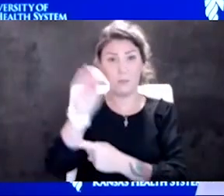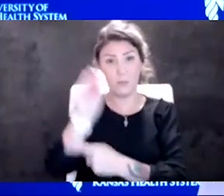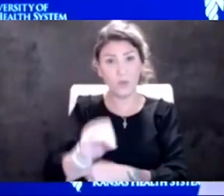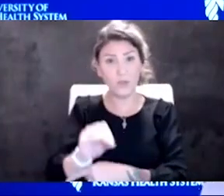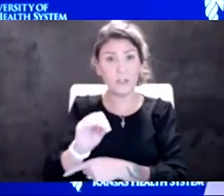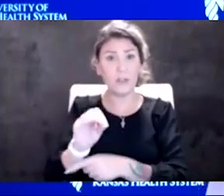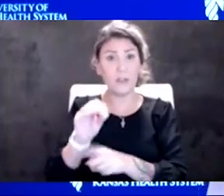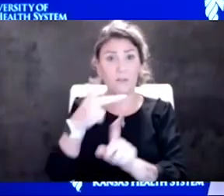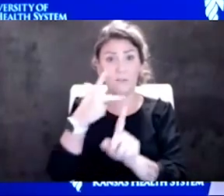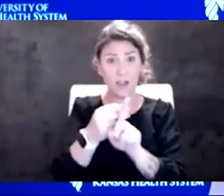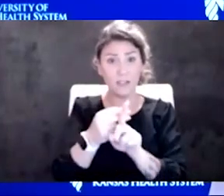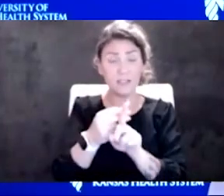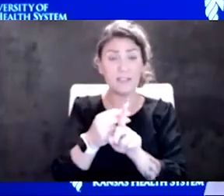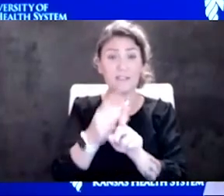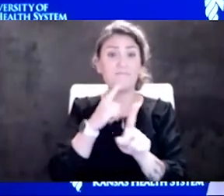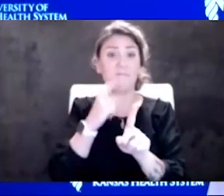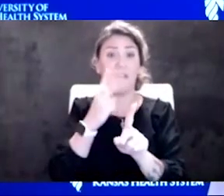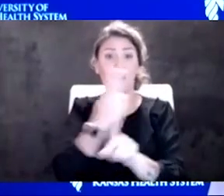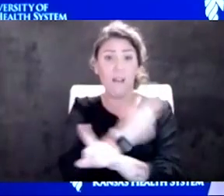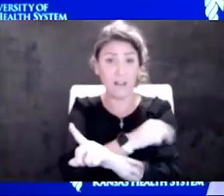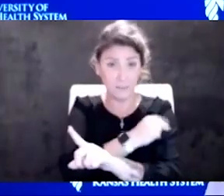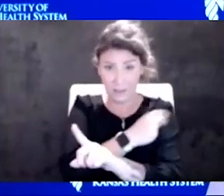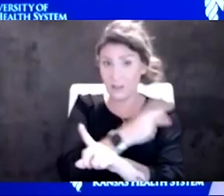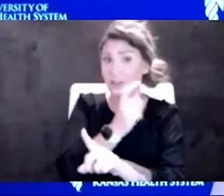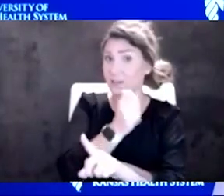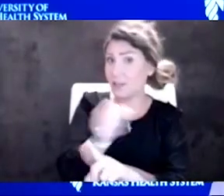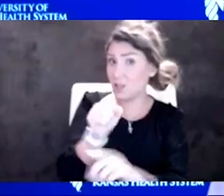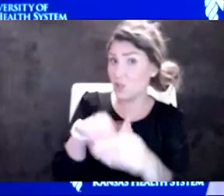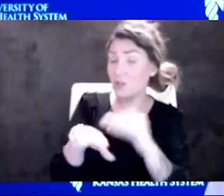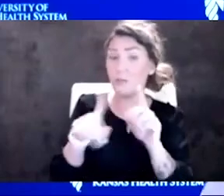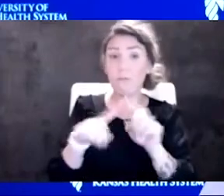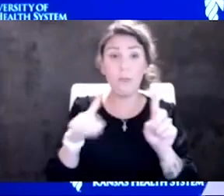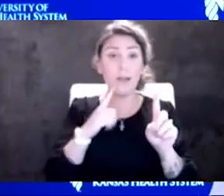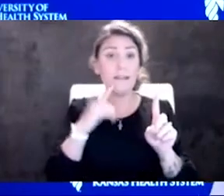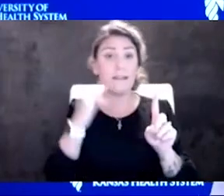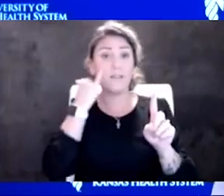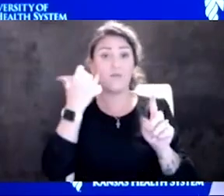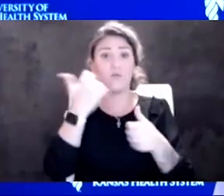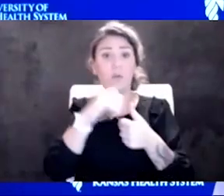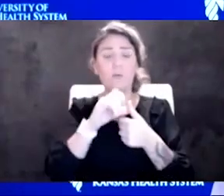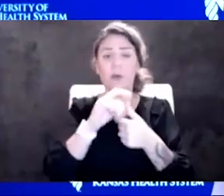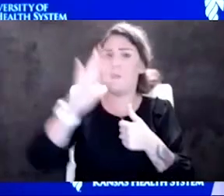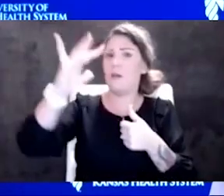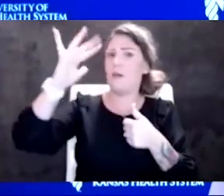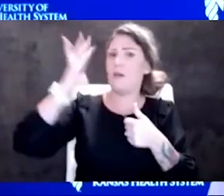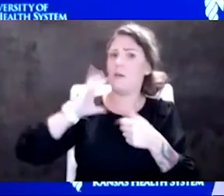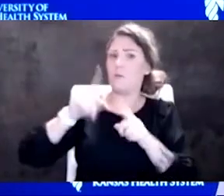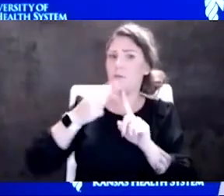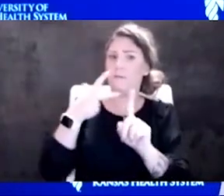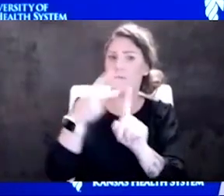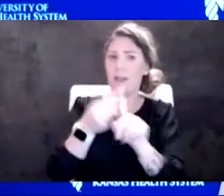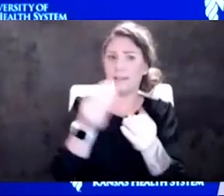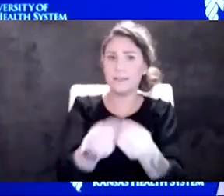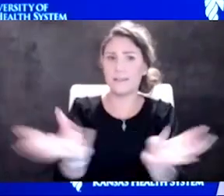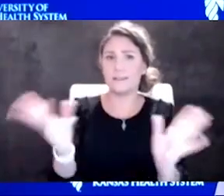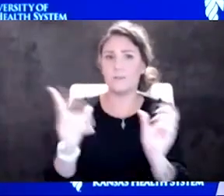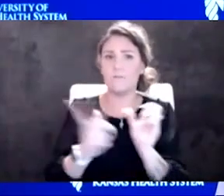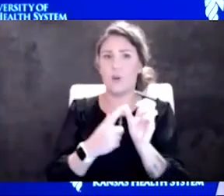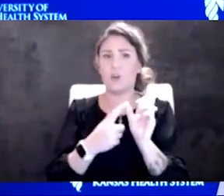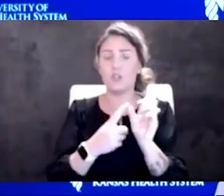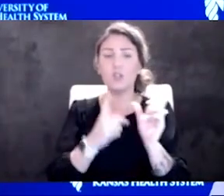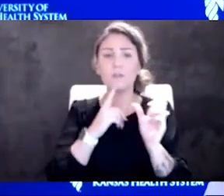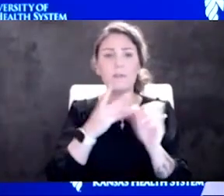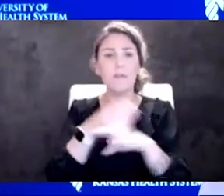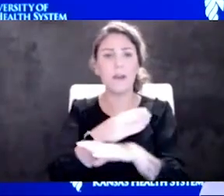at hospitalization. But I think if we remember back to when the vaccines were first rolled out, especially after that six month